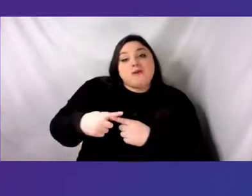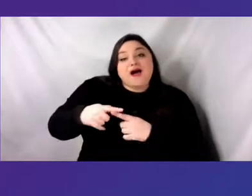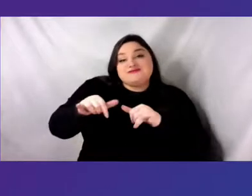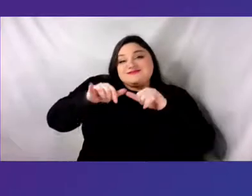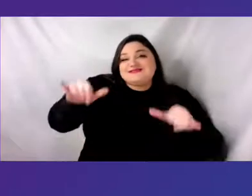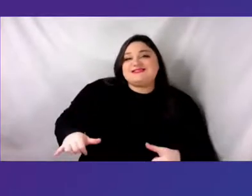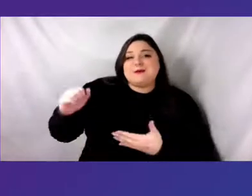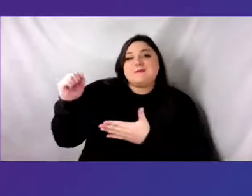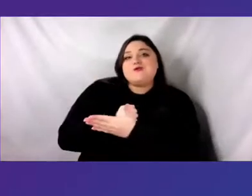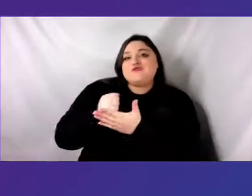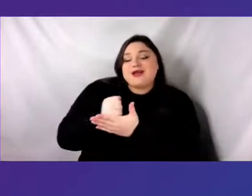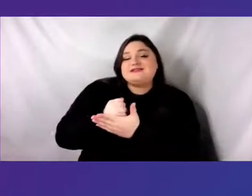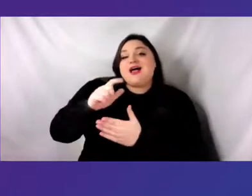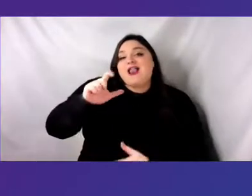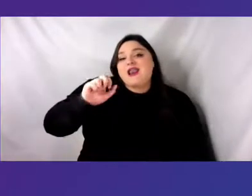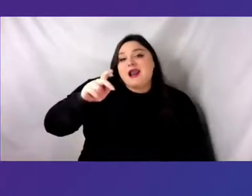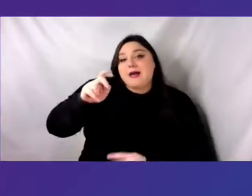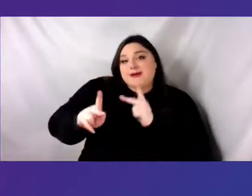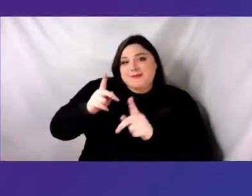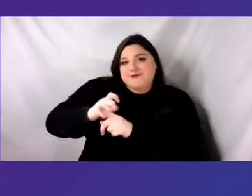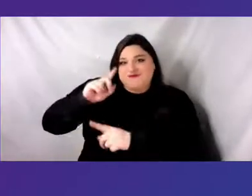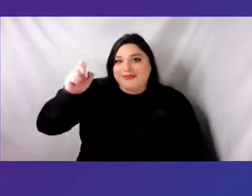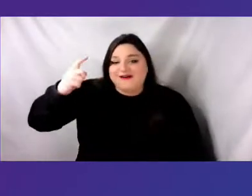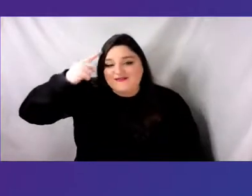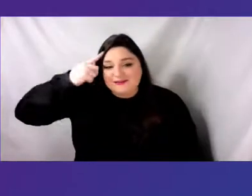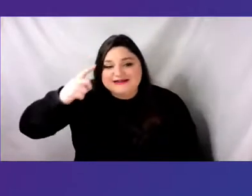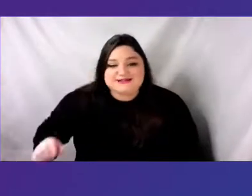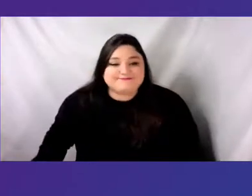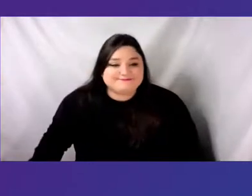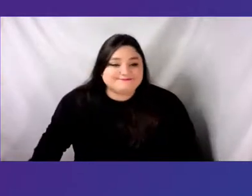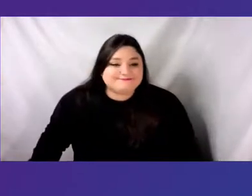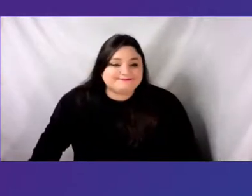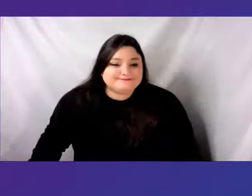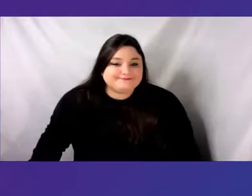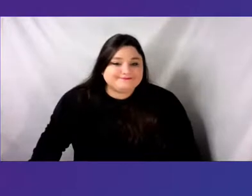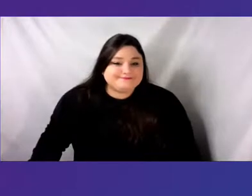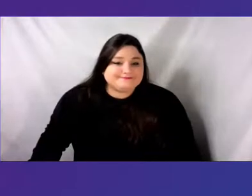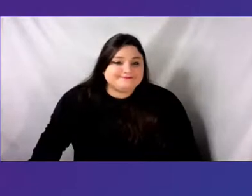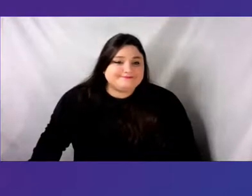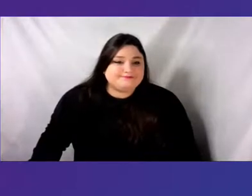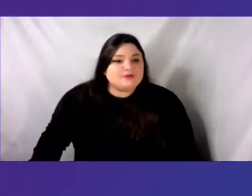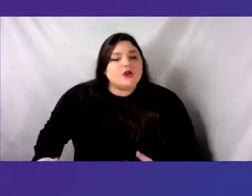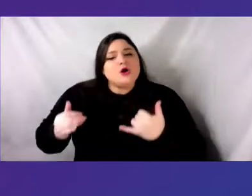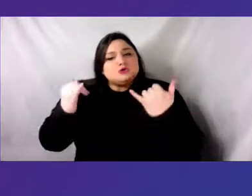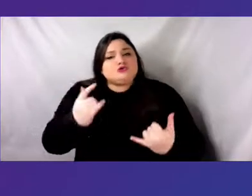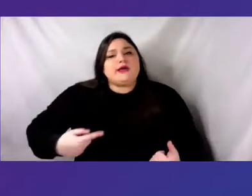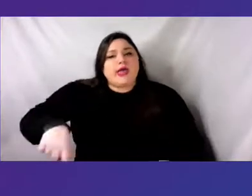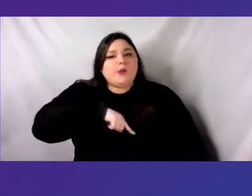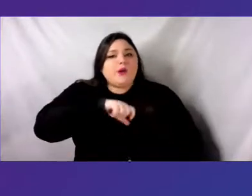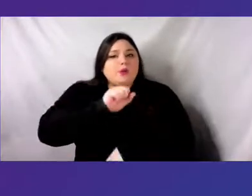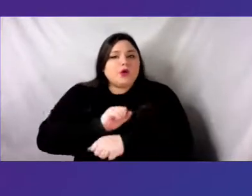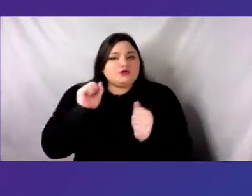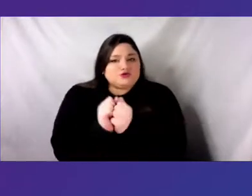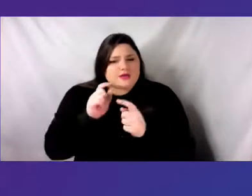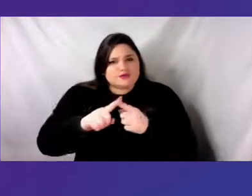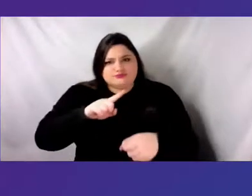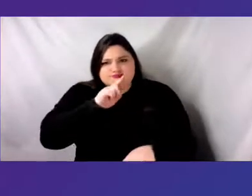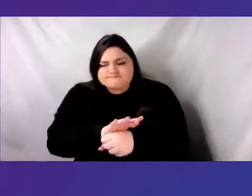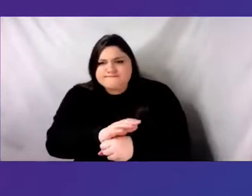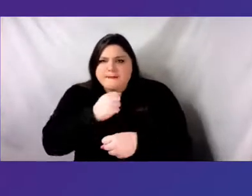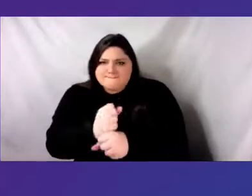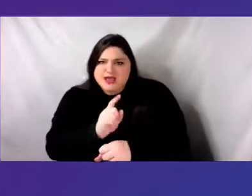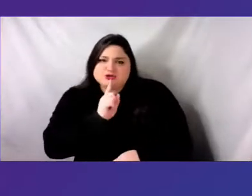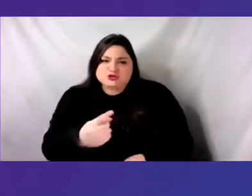people and governance. Today, we are working to first ensure that we learn and research best